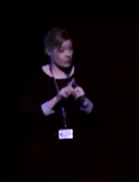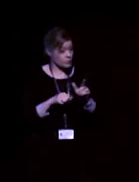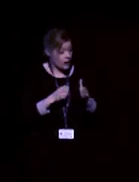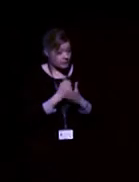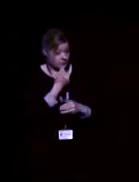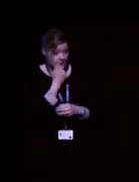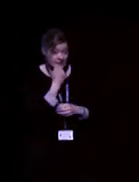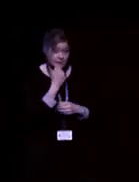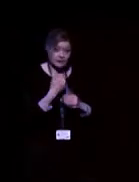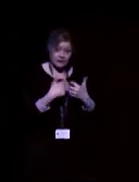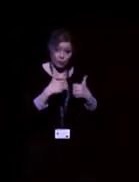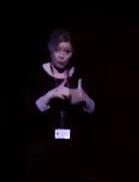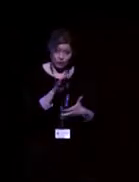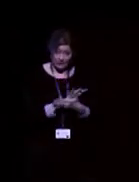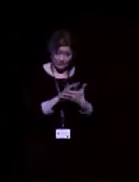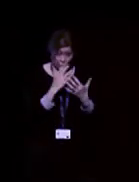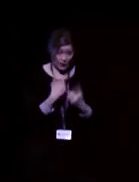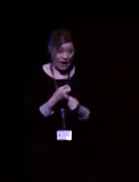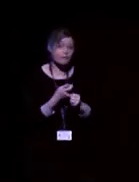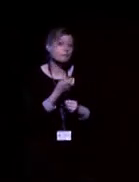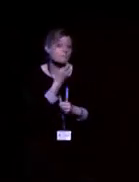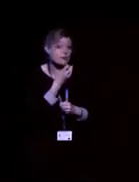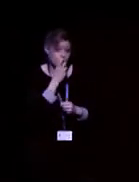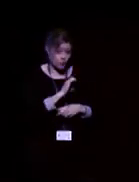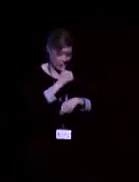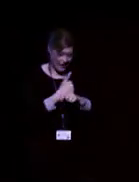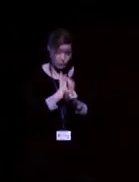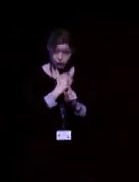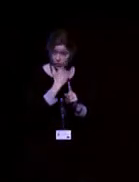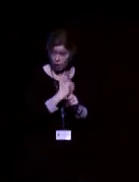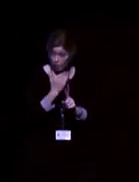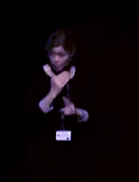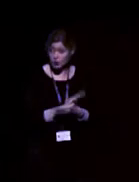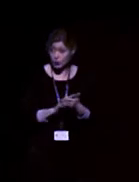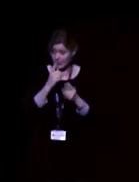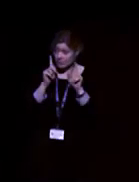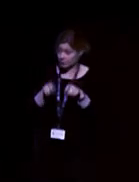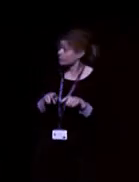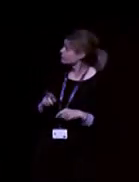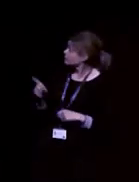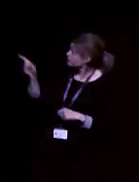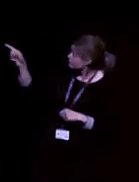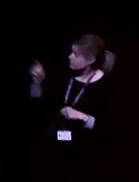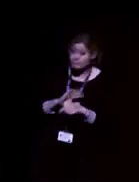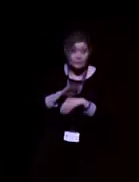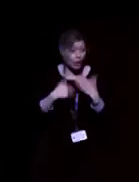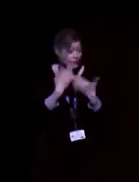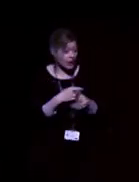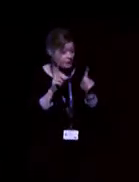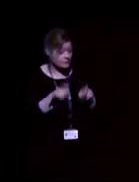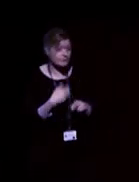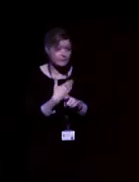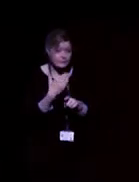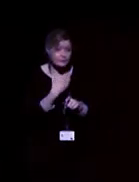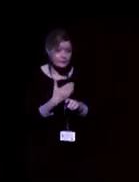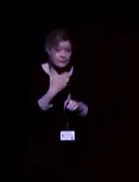rechargeable batteries. And therefore, you can just pop your hearing aids in these rechargeable batteries at night and they will